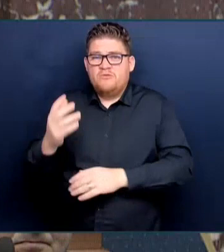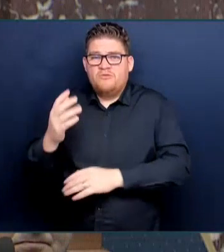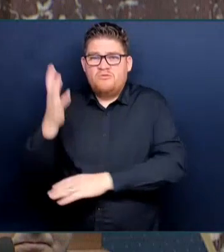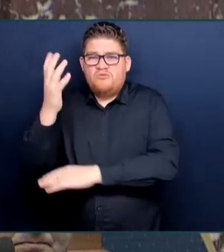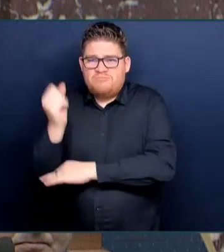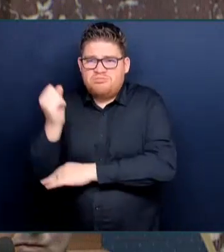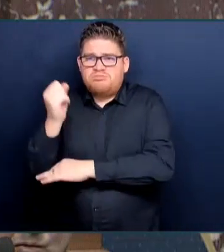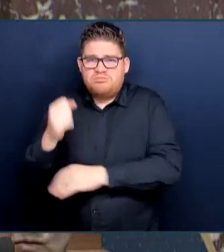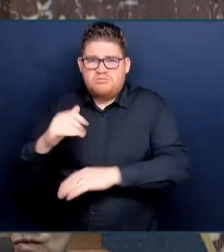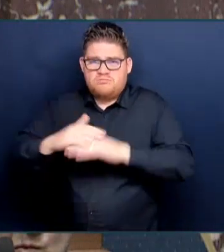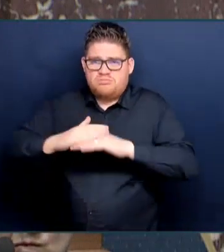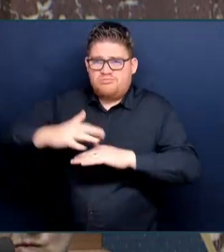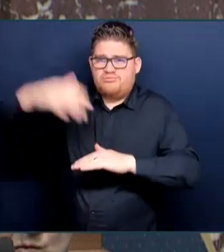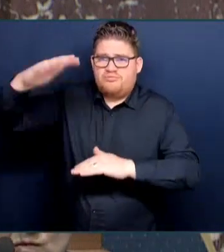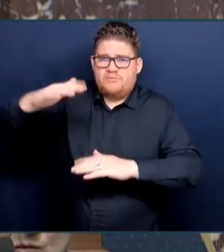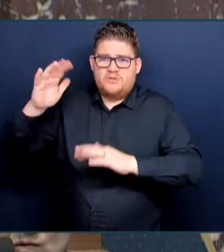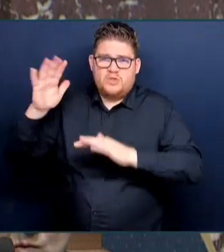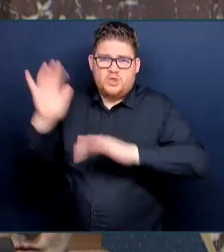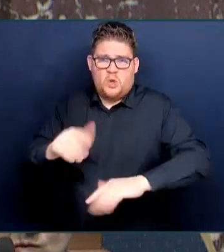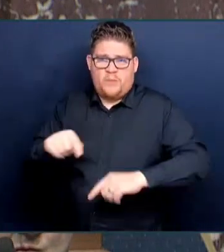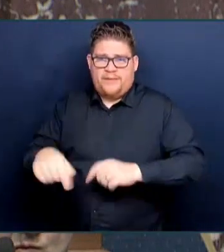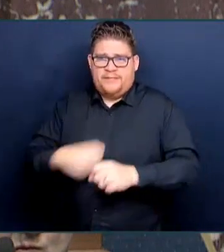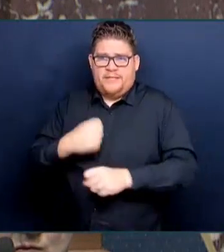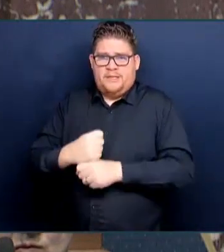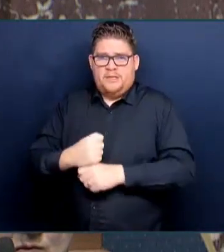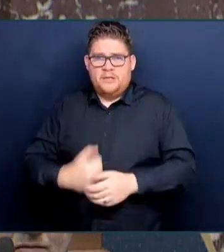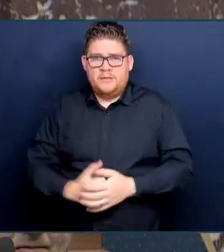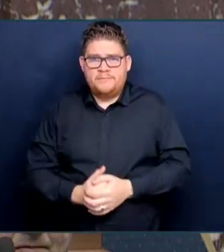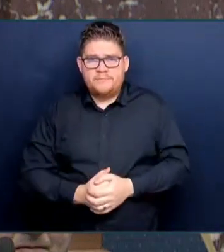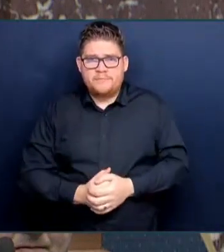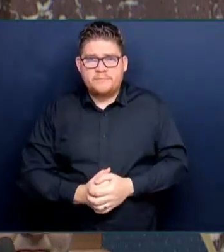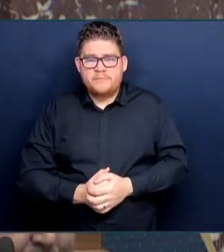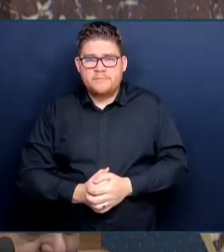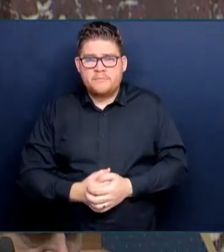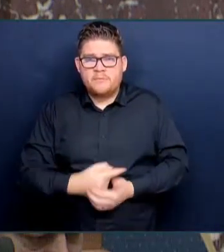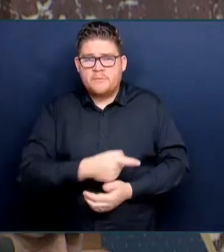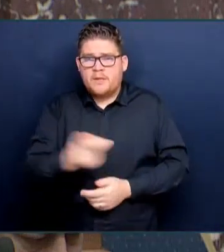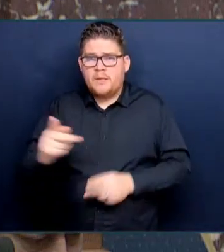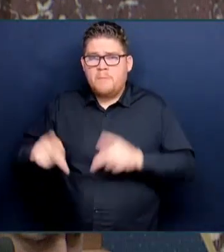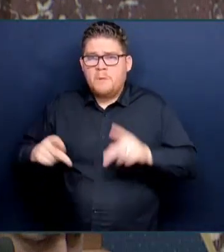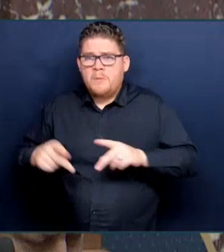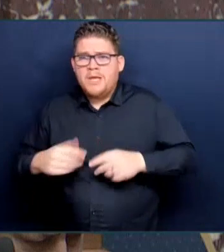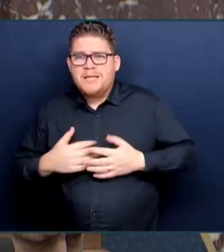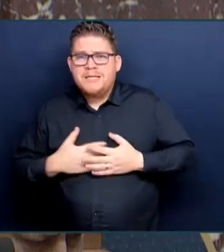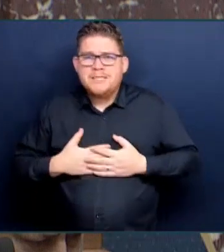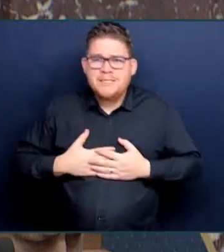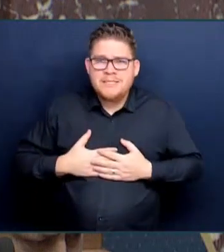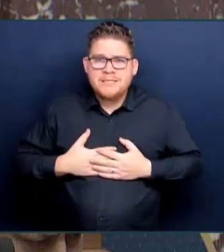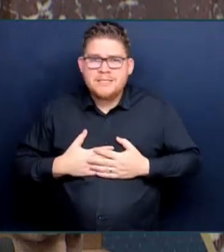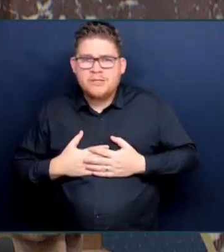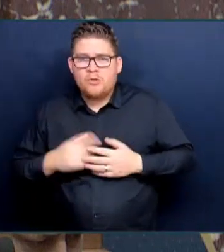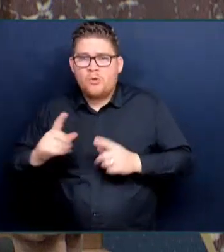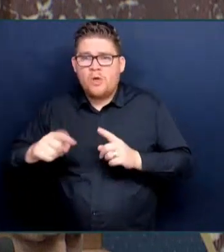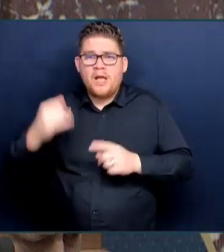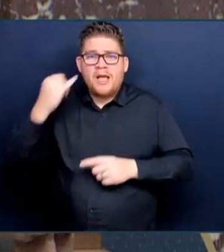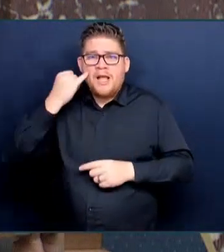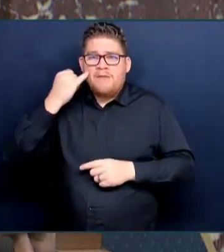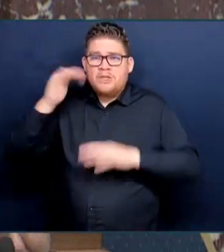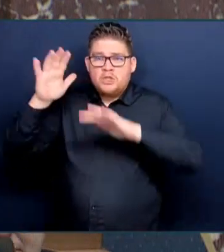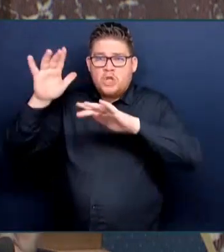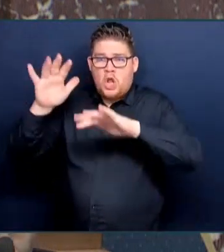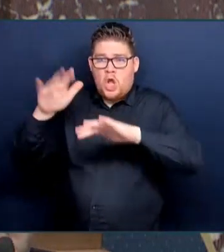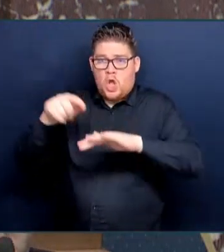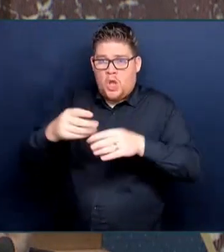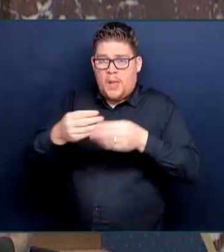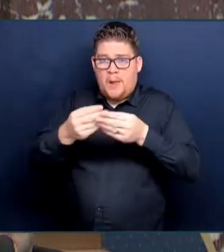bracing for a potential disaster with Spring Frechette. So, to the Premier, what is